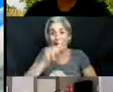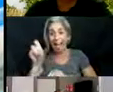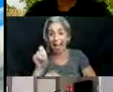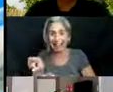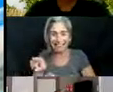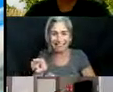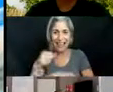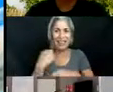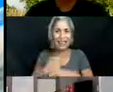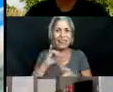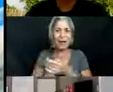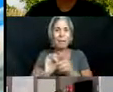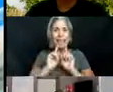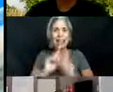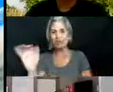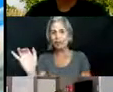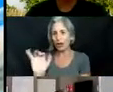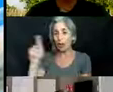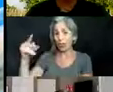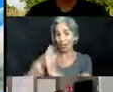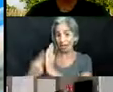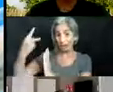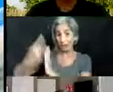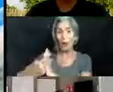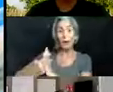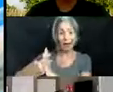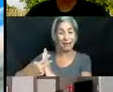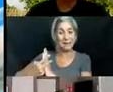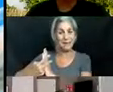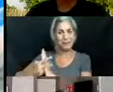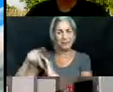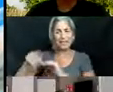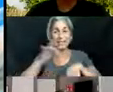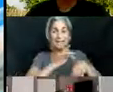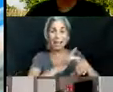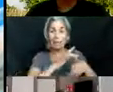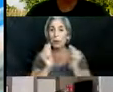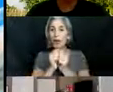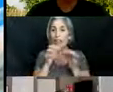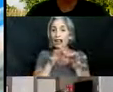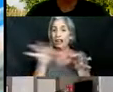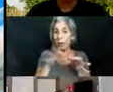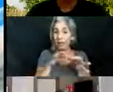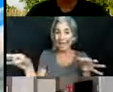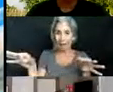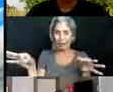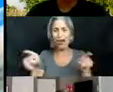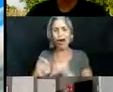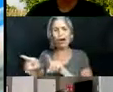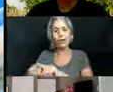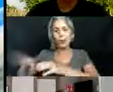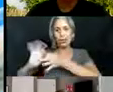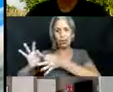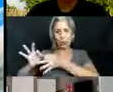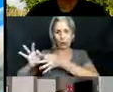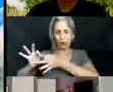that those are answered this program so is this program is available with closed captions and also an interpreter